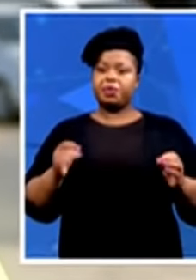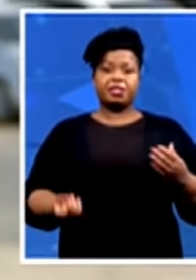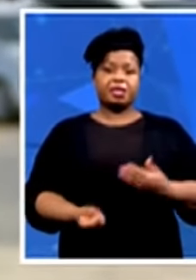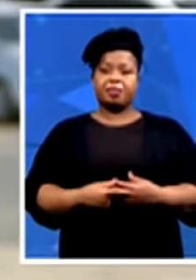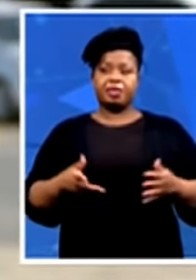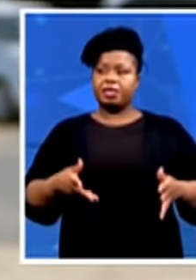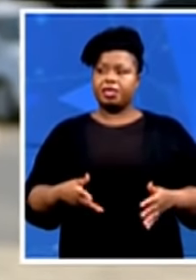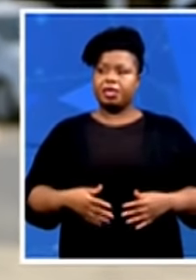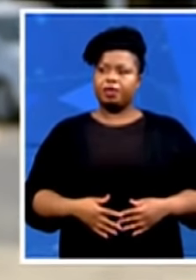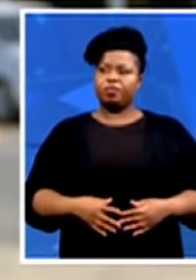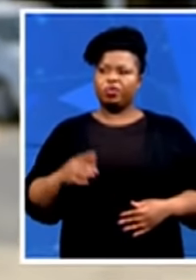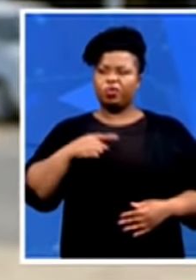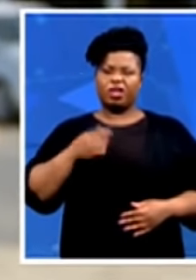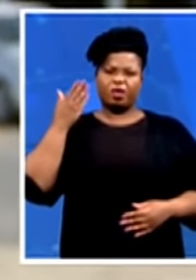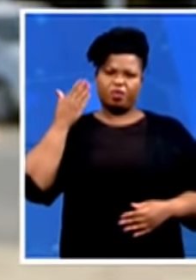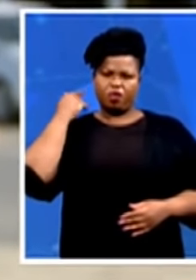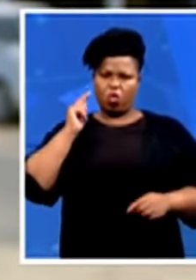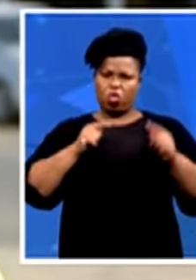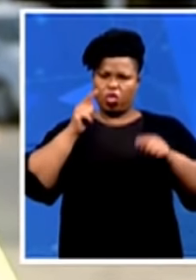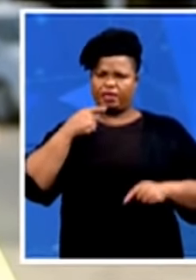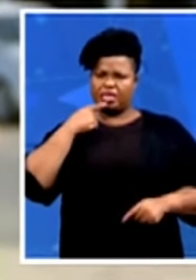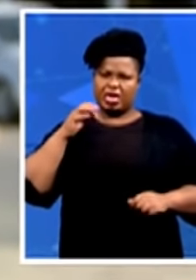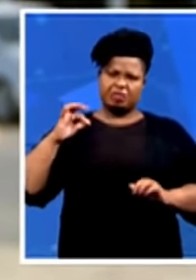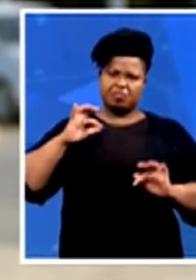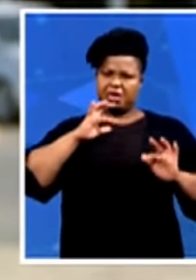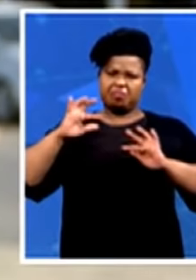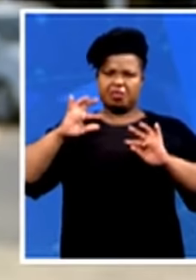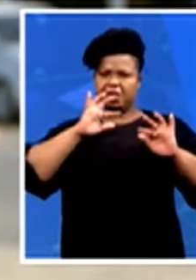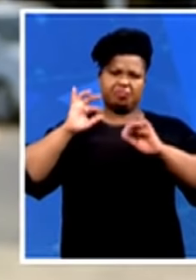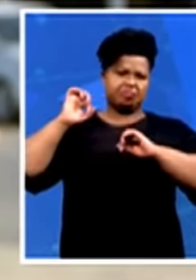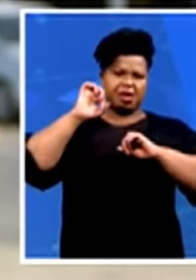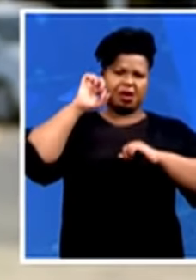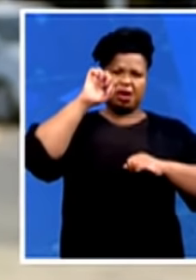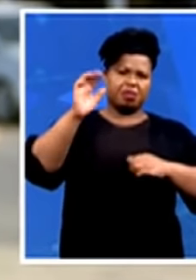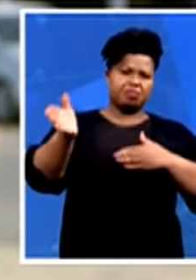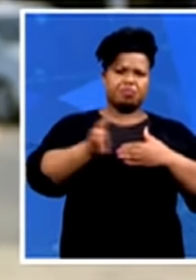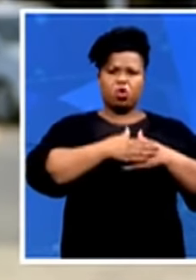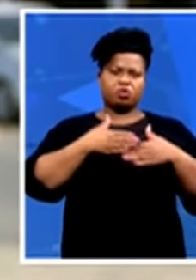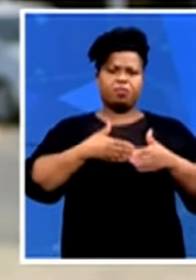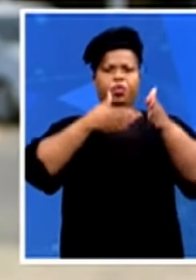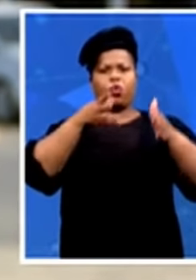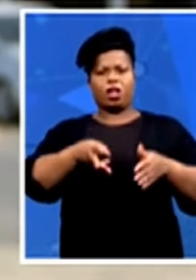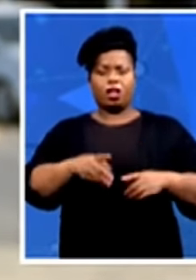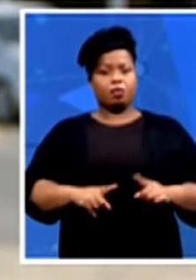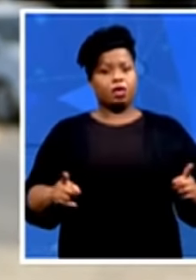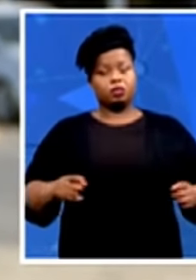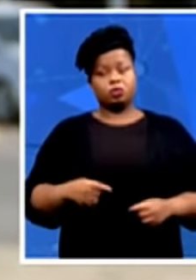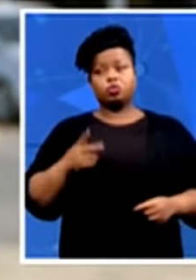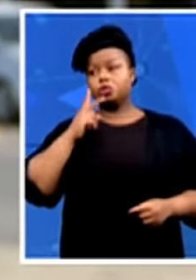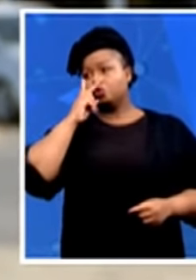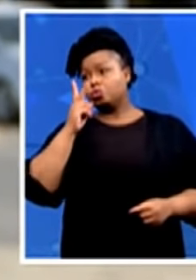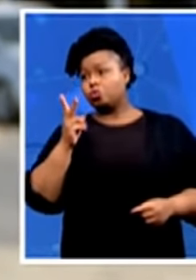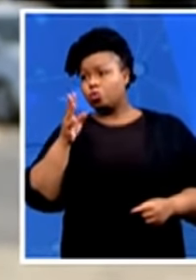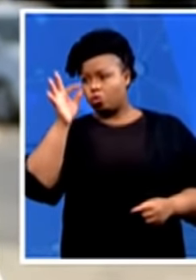of shutdown. We arrived here, yes, we saw some police officials coming to this